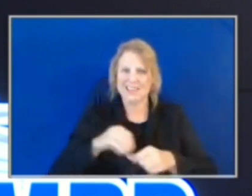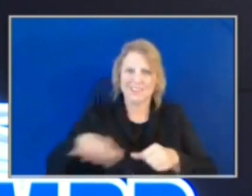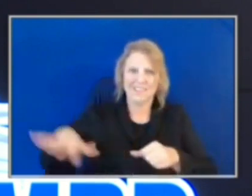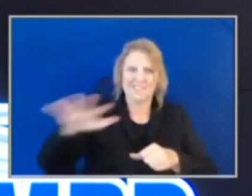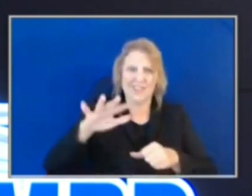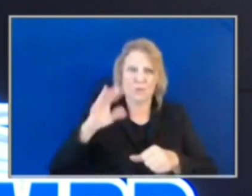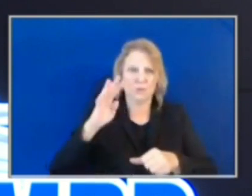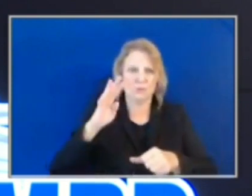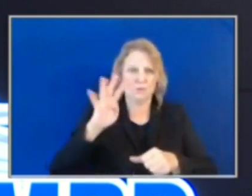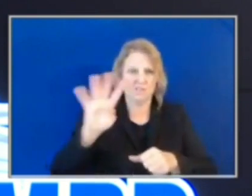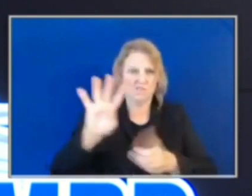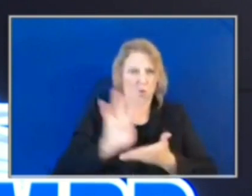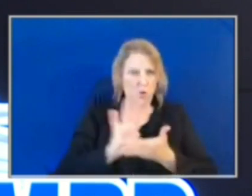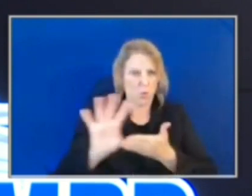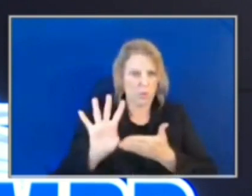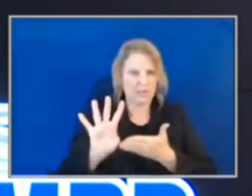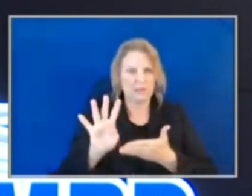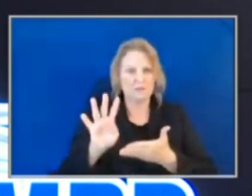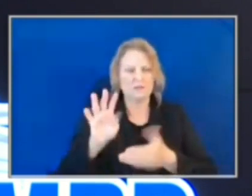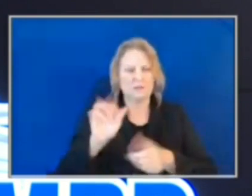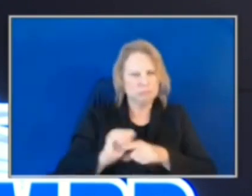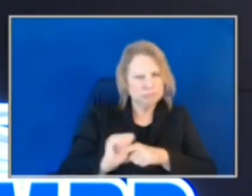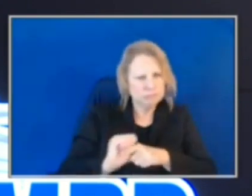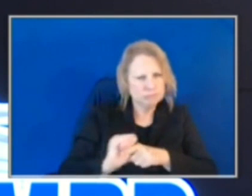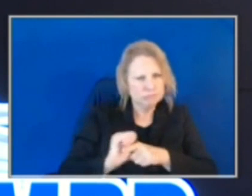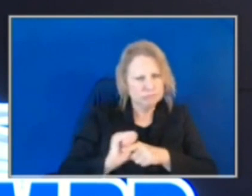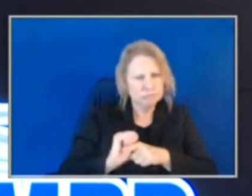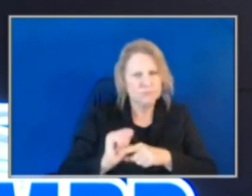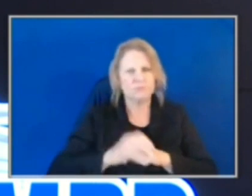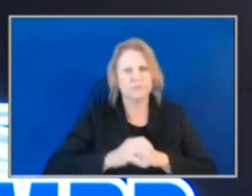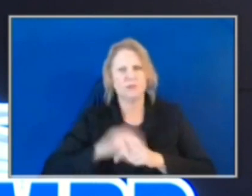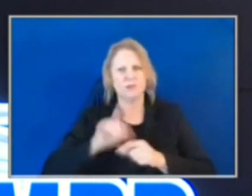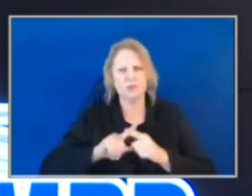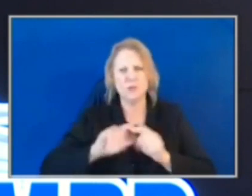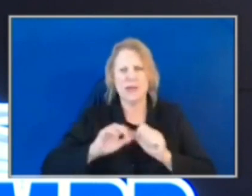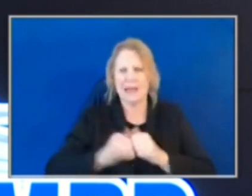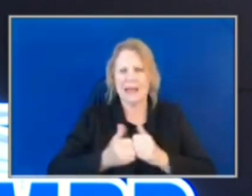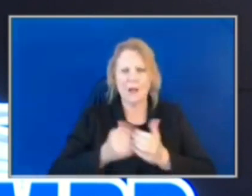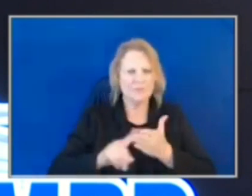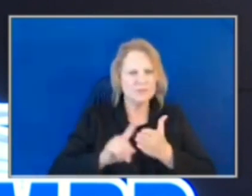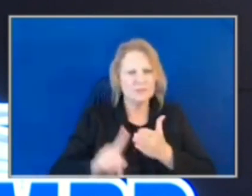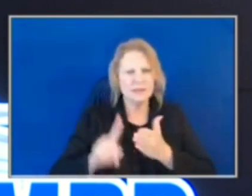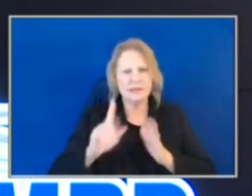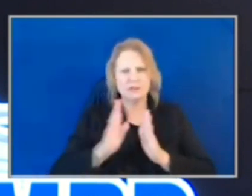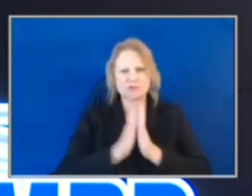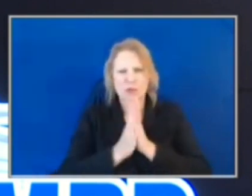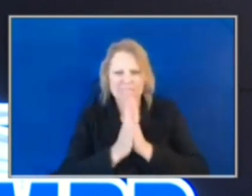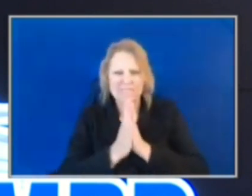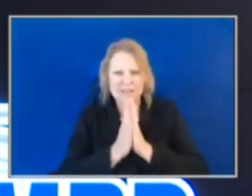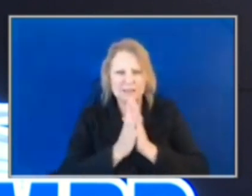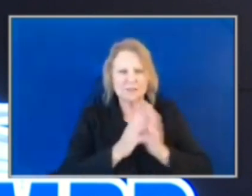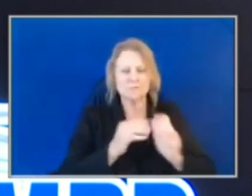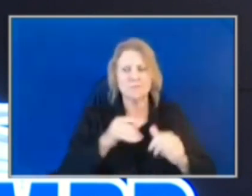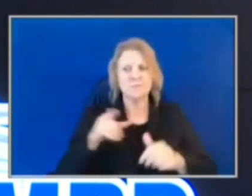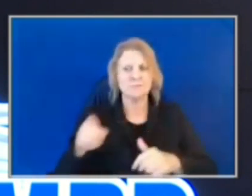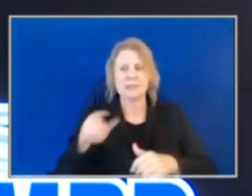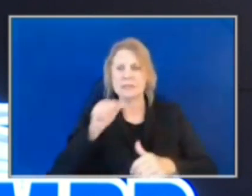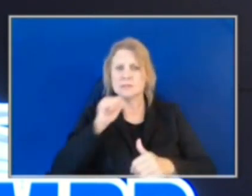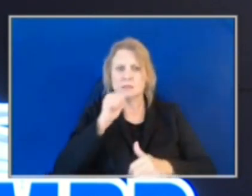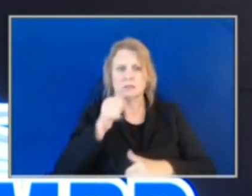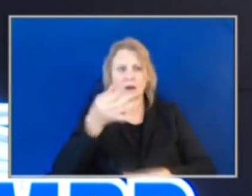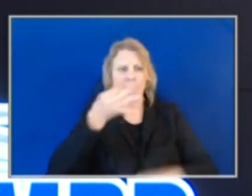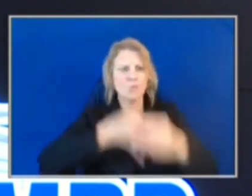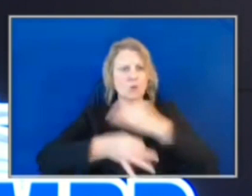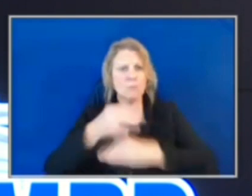in how to investigate traffic accidents. It's important to note, however, that this would not supplement or replace any of the city's existing sworn